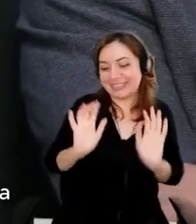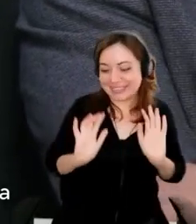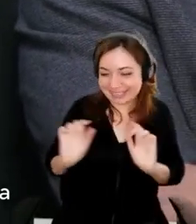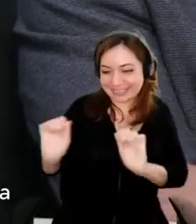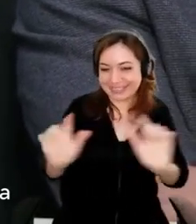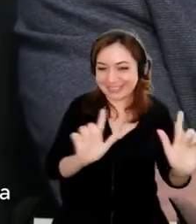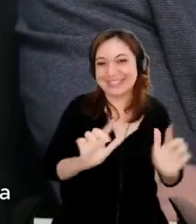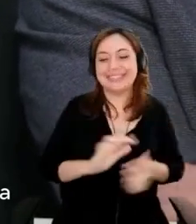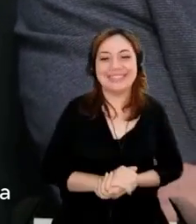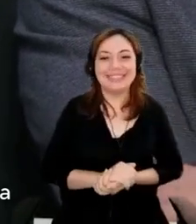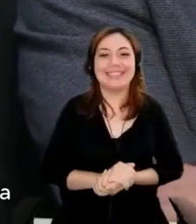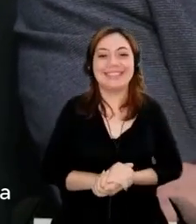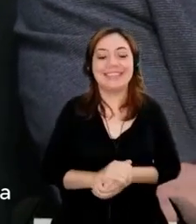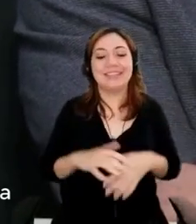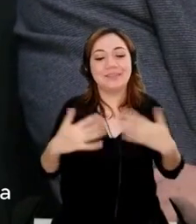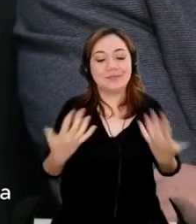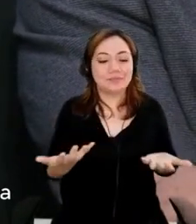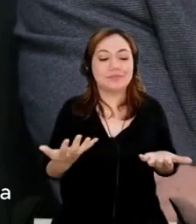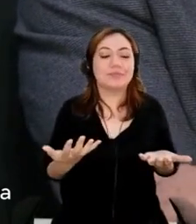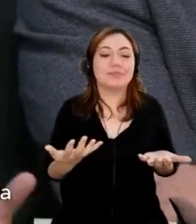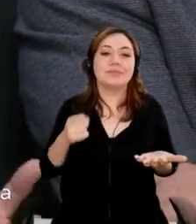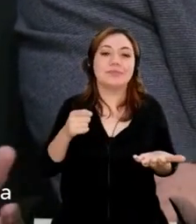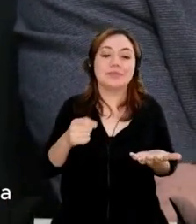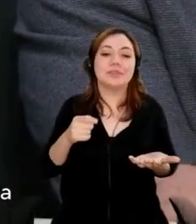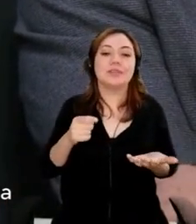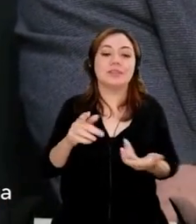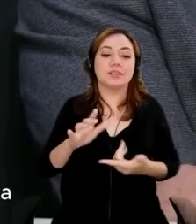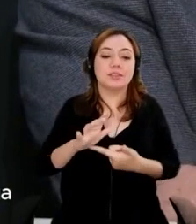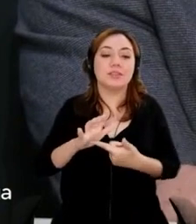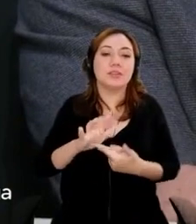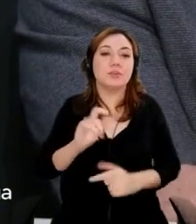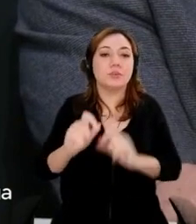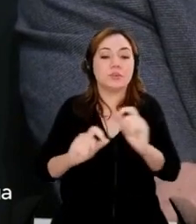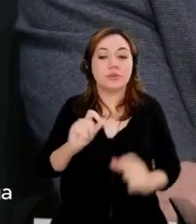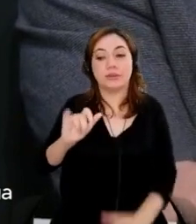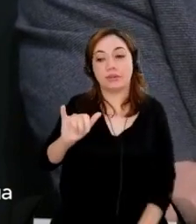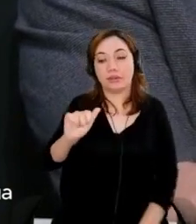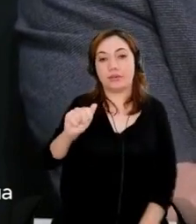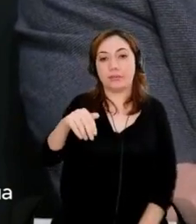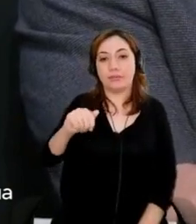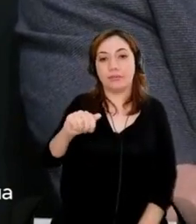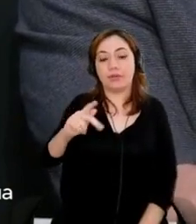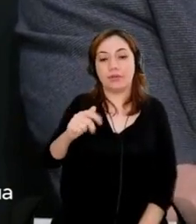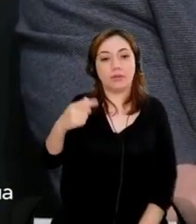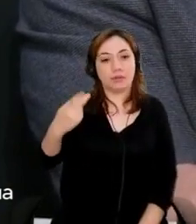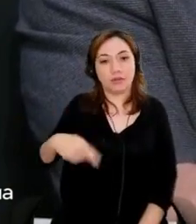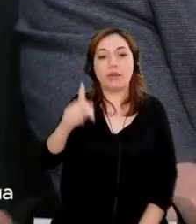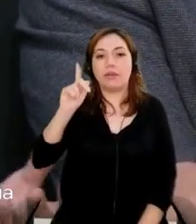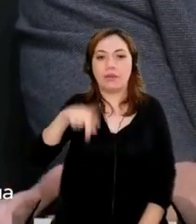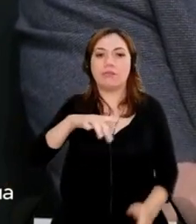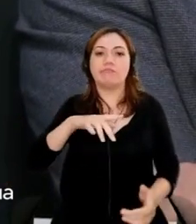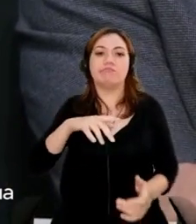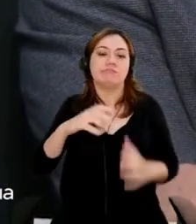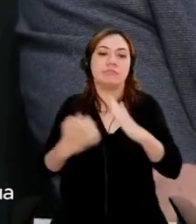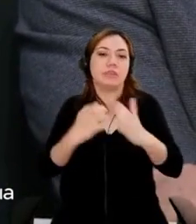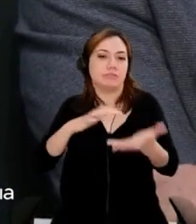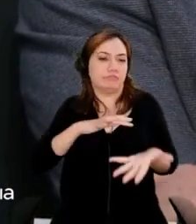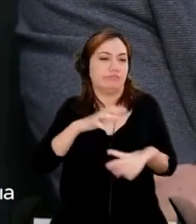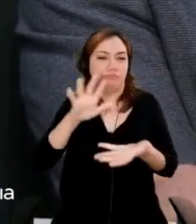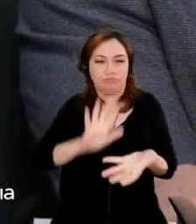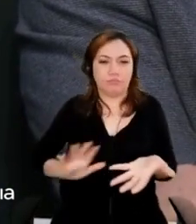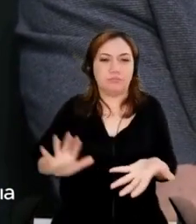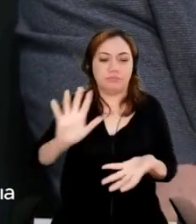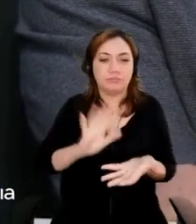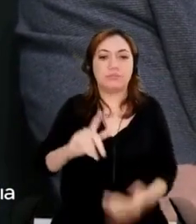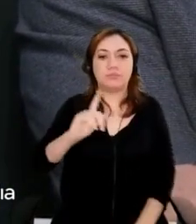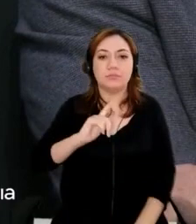So, while they pulled the slide, so Yamaha Motor, global company, we have a